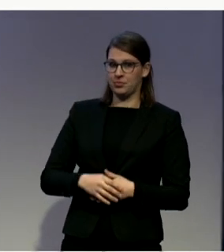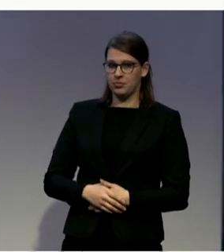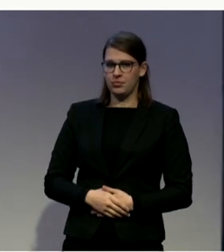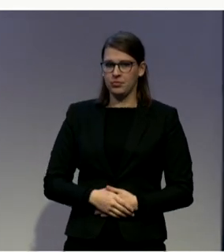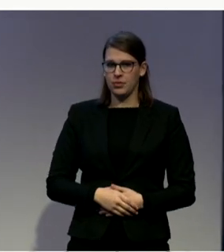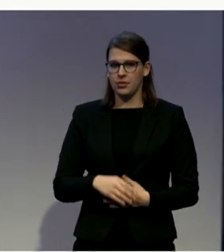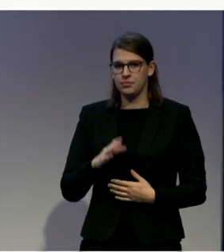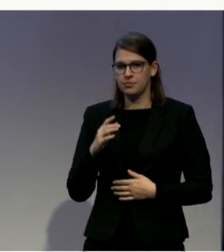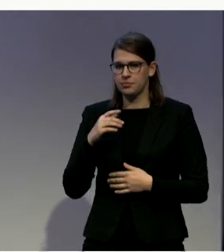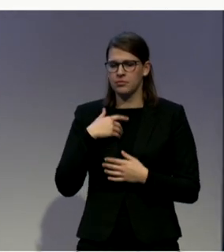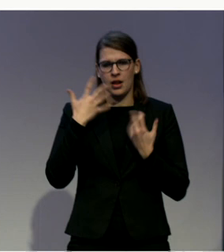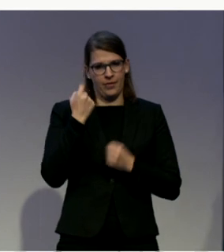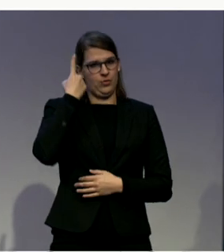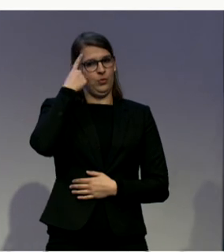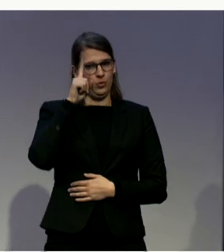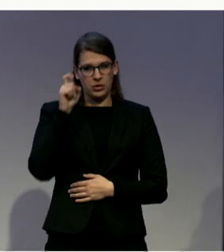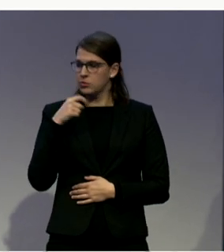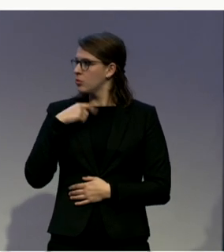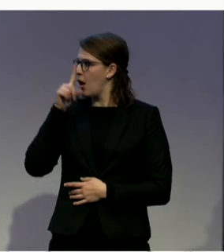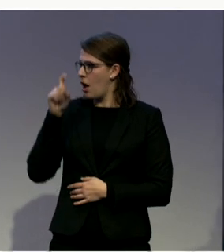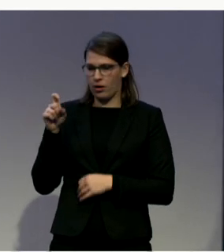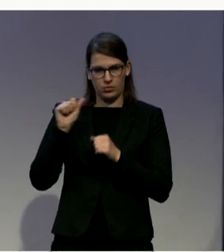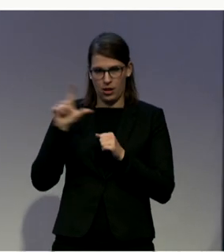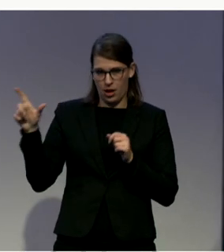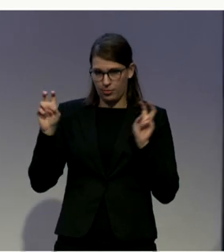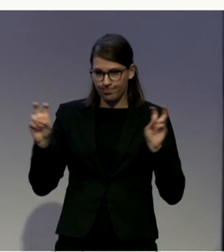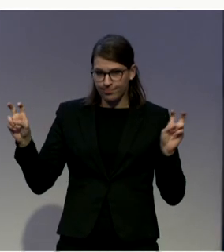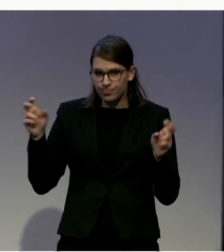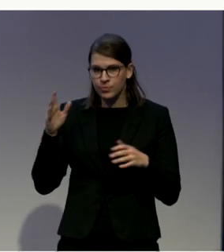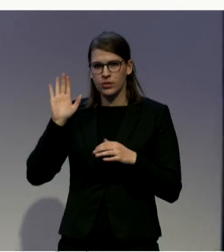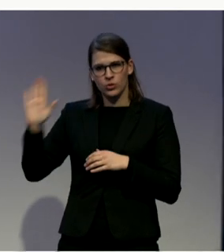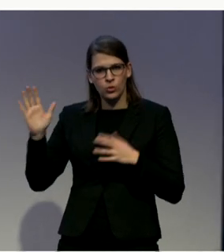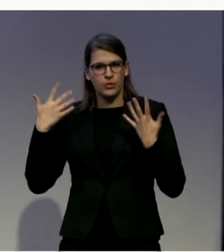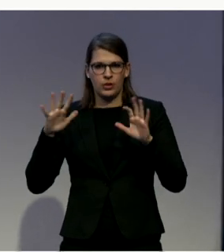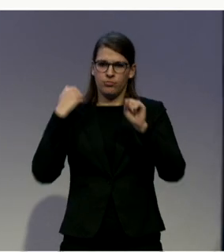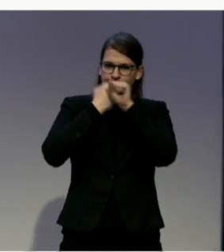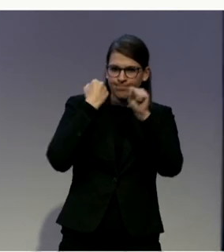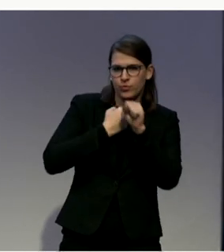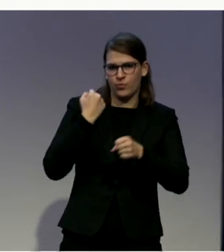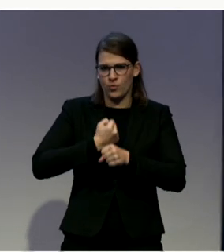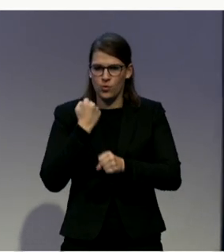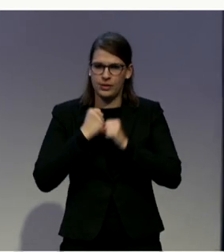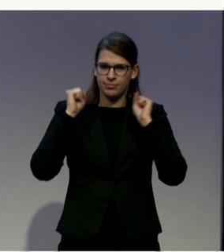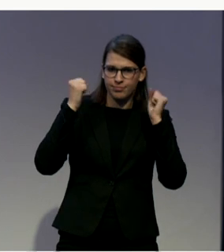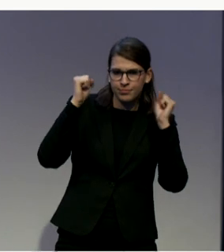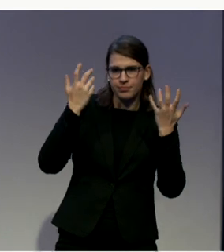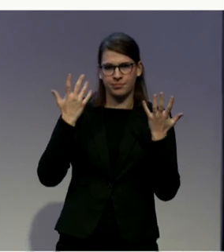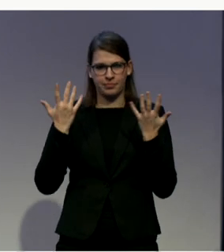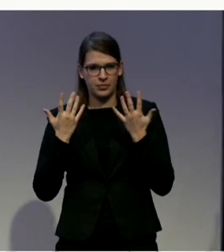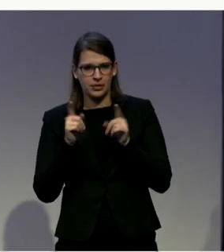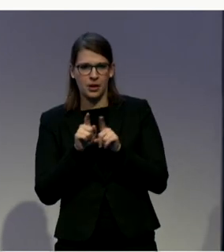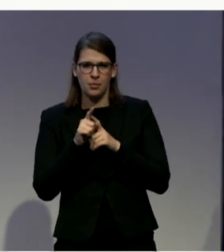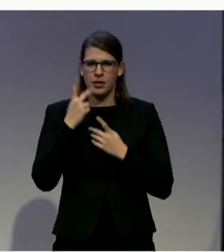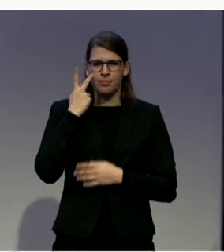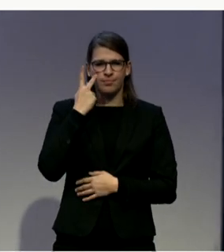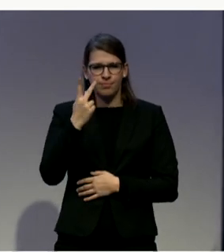you within your initiatives, how in order sort of looking into the future, how do you see sort